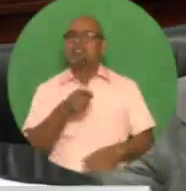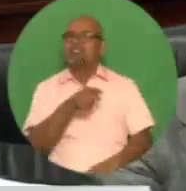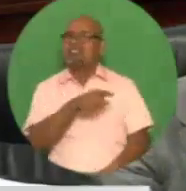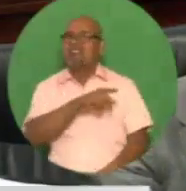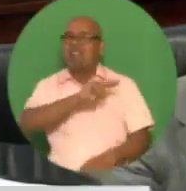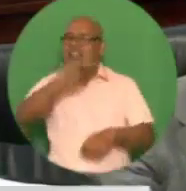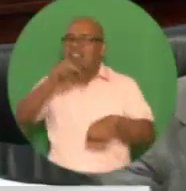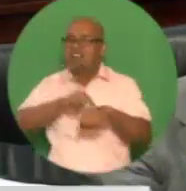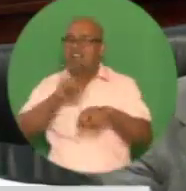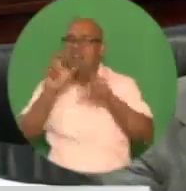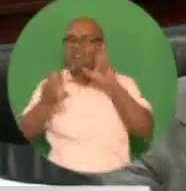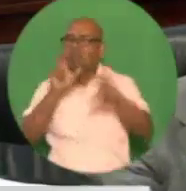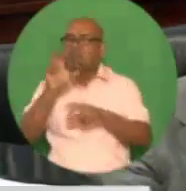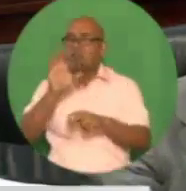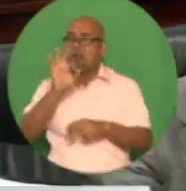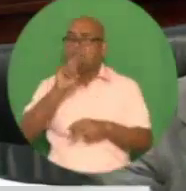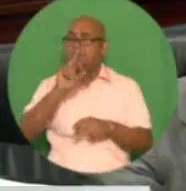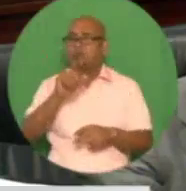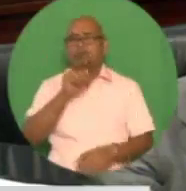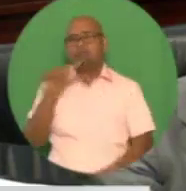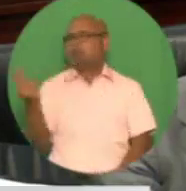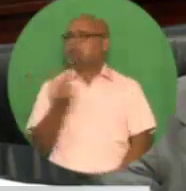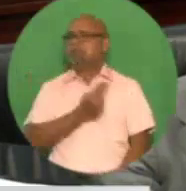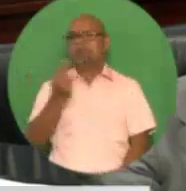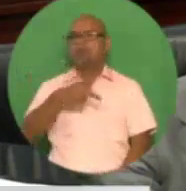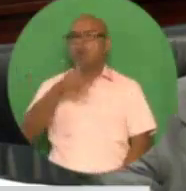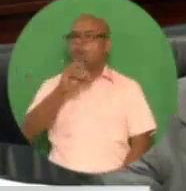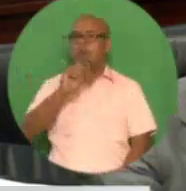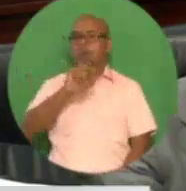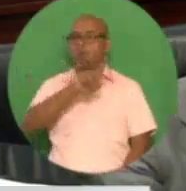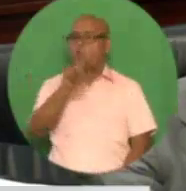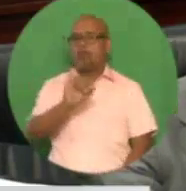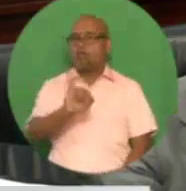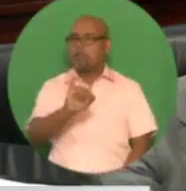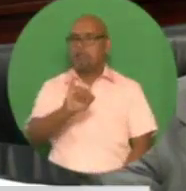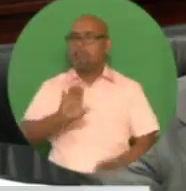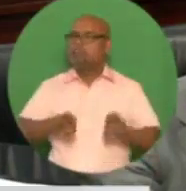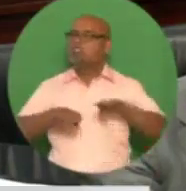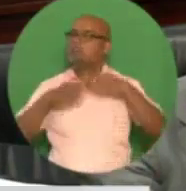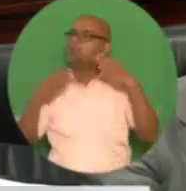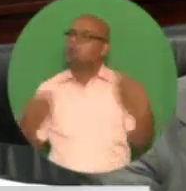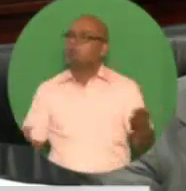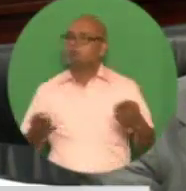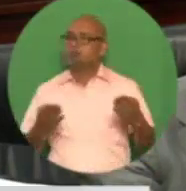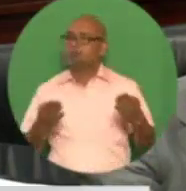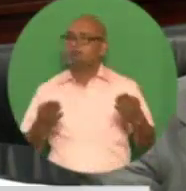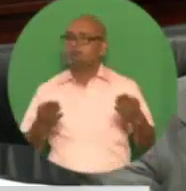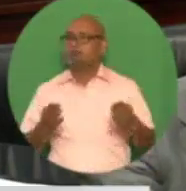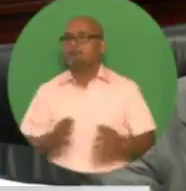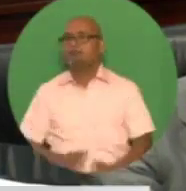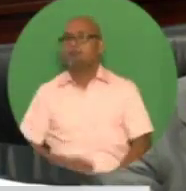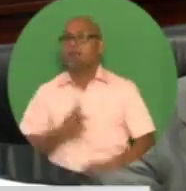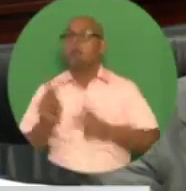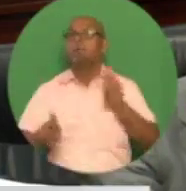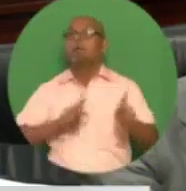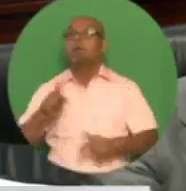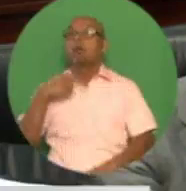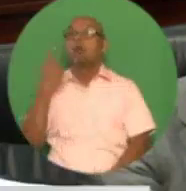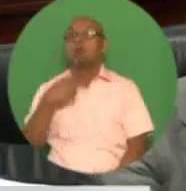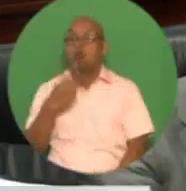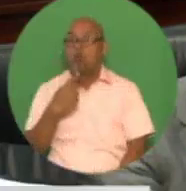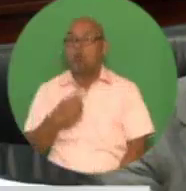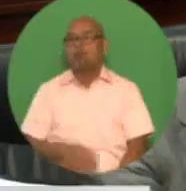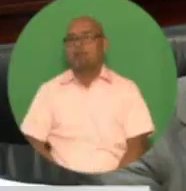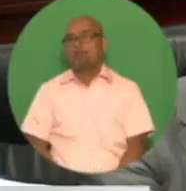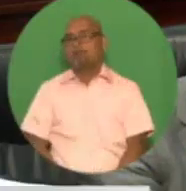of that, which is why so many of our citizens, including many persons who would normally support the other